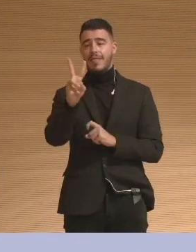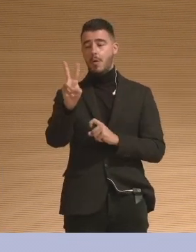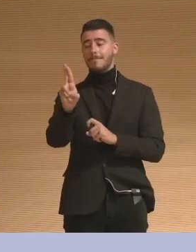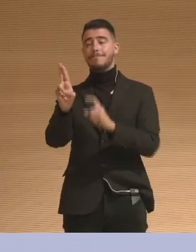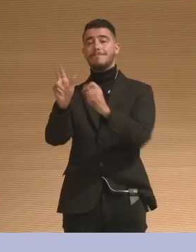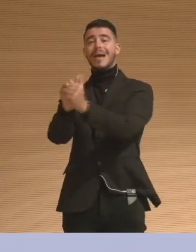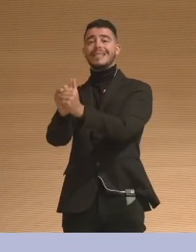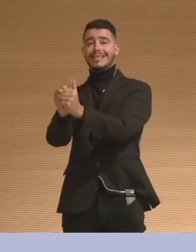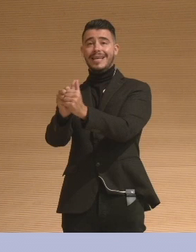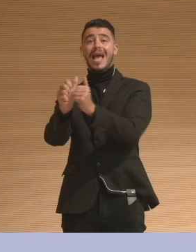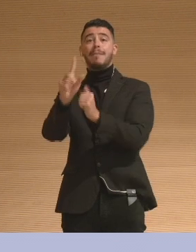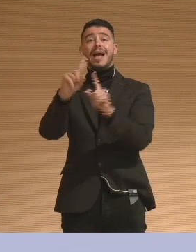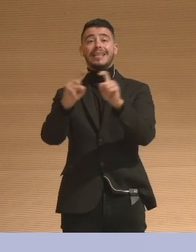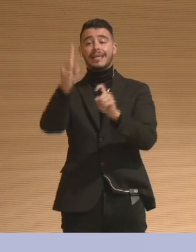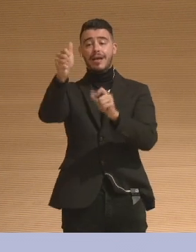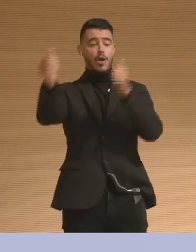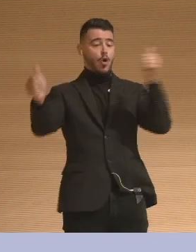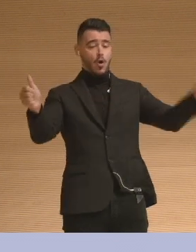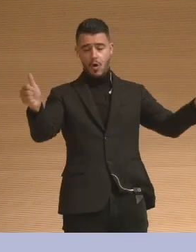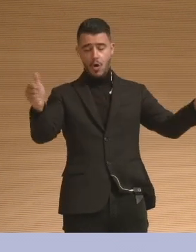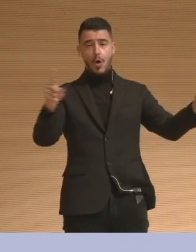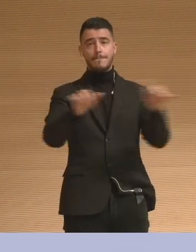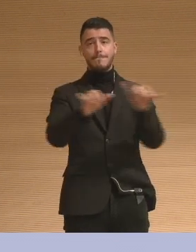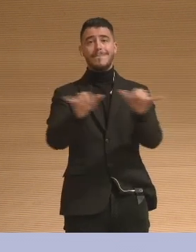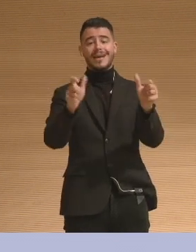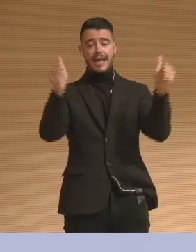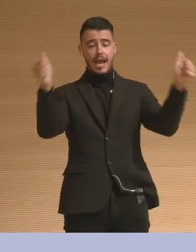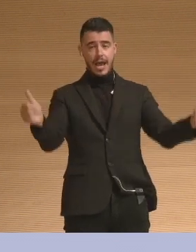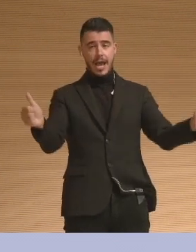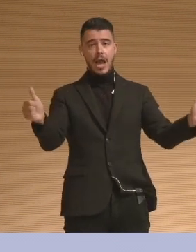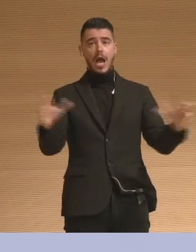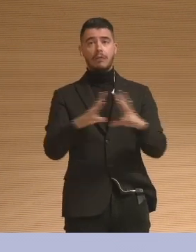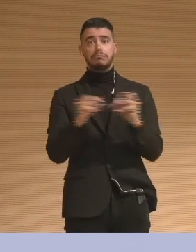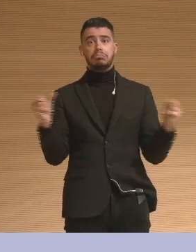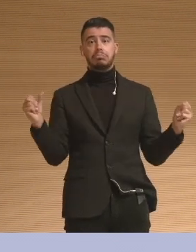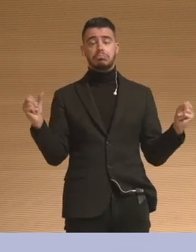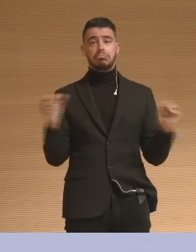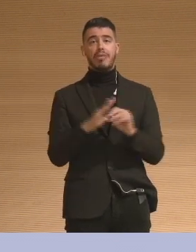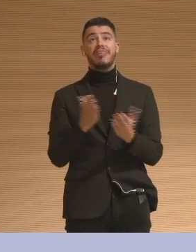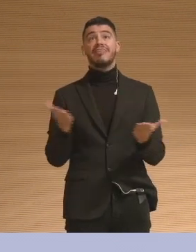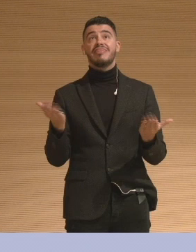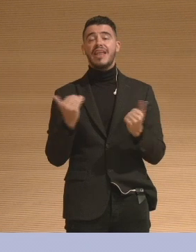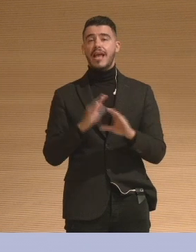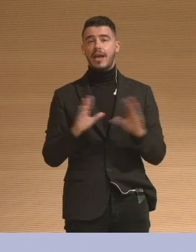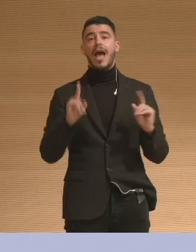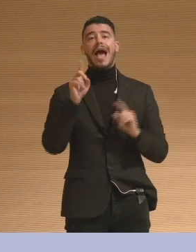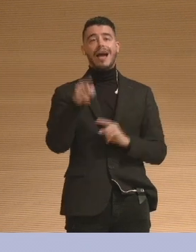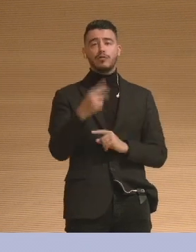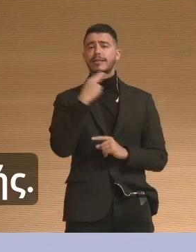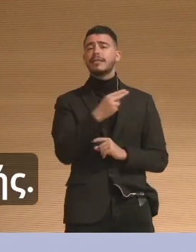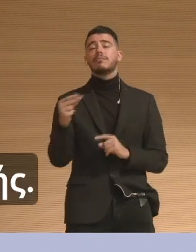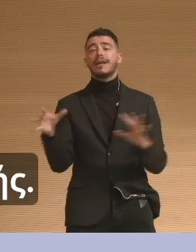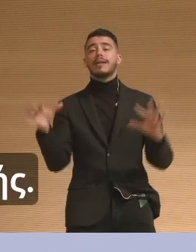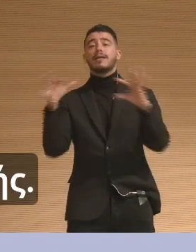This is composing. And it is the dynamic action of keeping objects close together